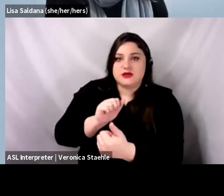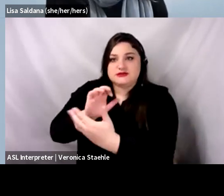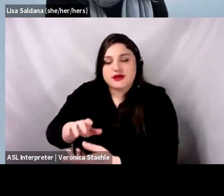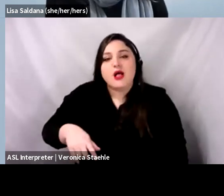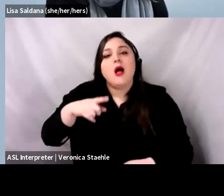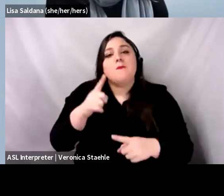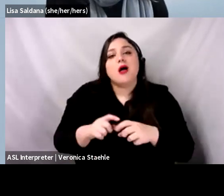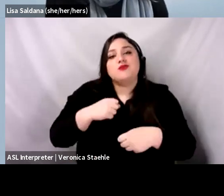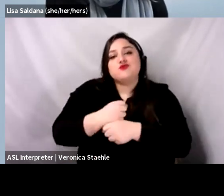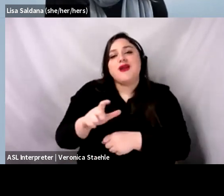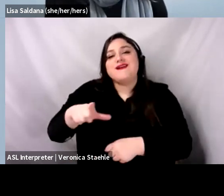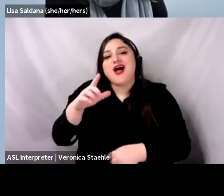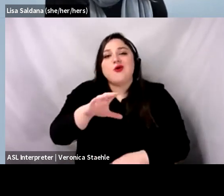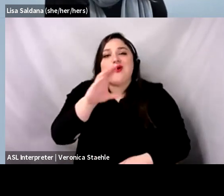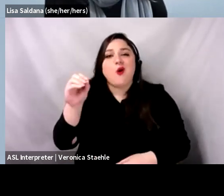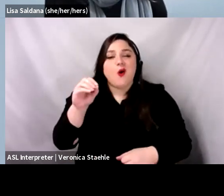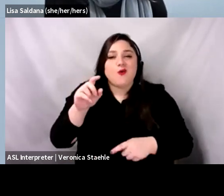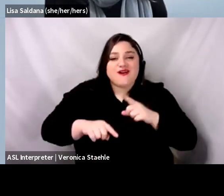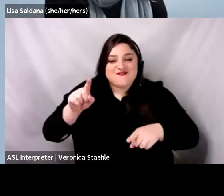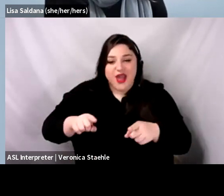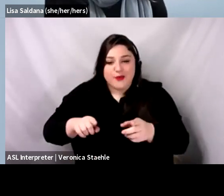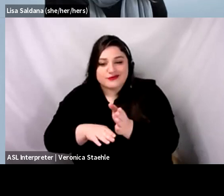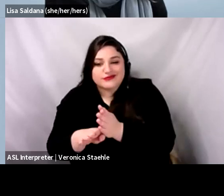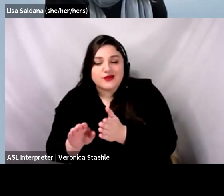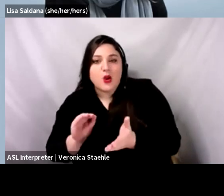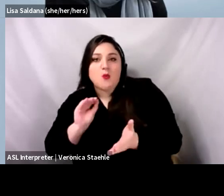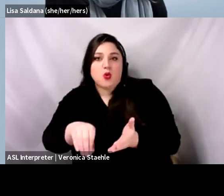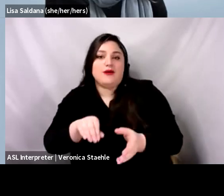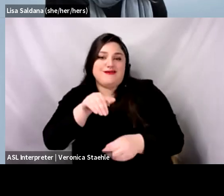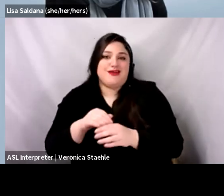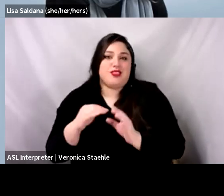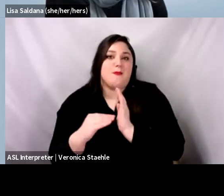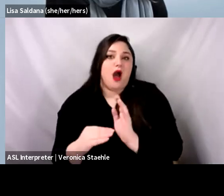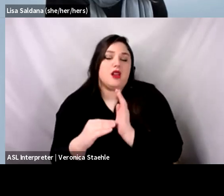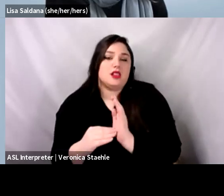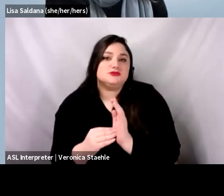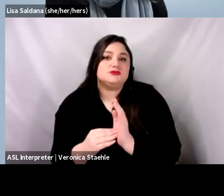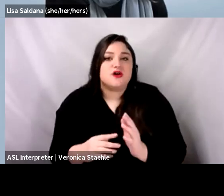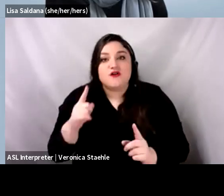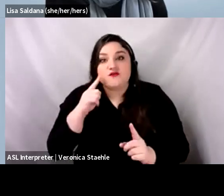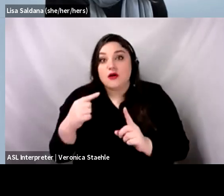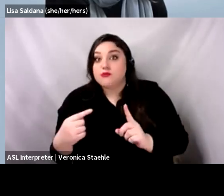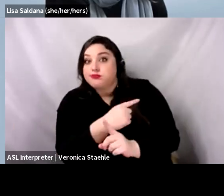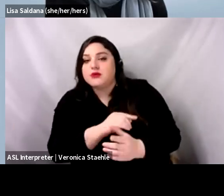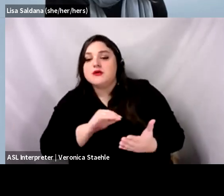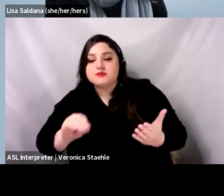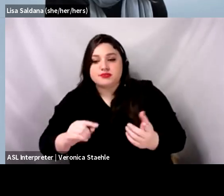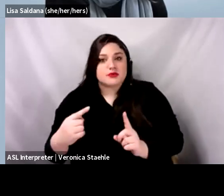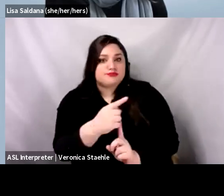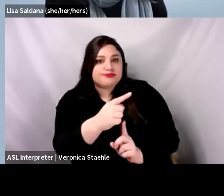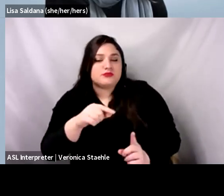into analytic models, but it's, um, yeah, we've also been thinking about, you know, what interventions,